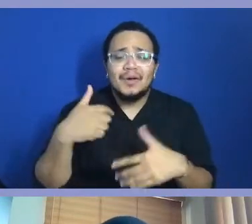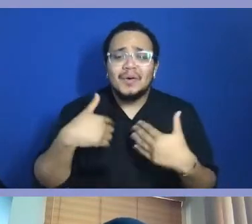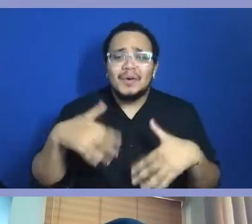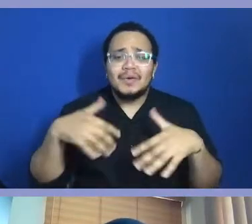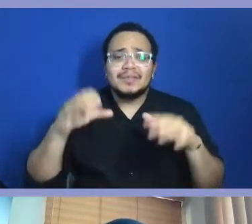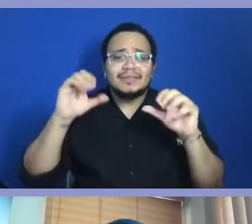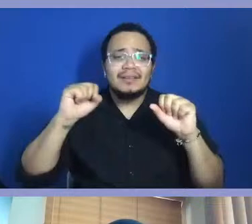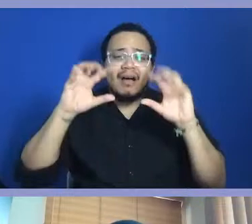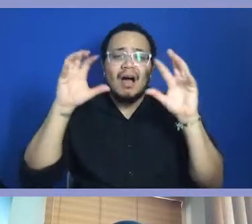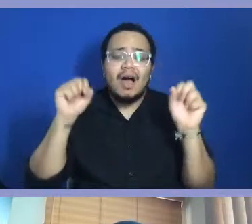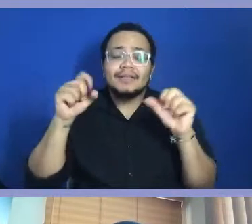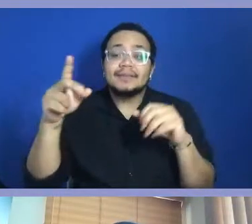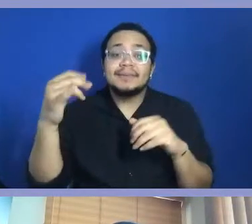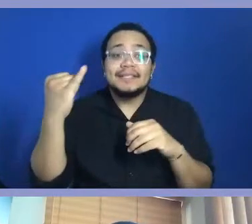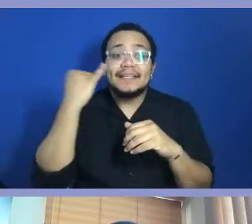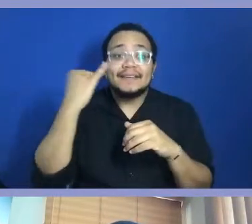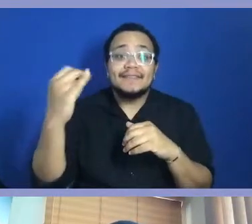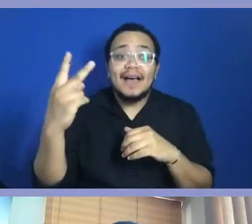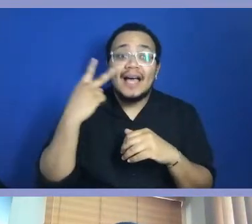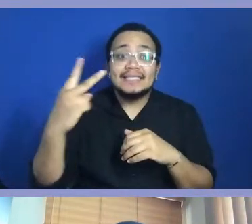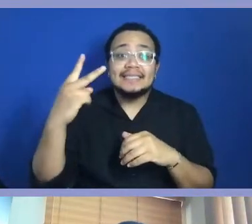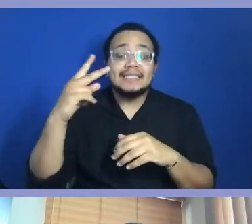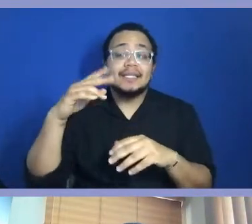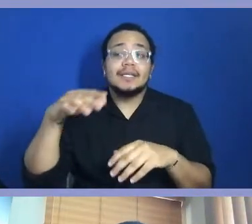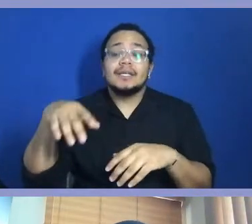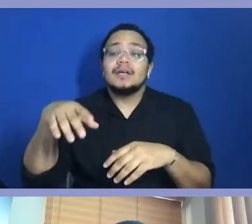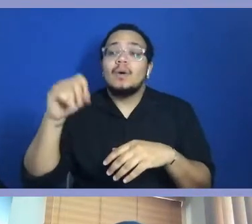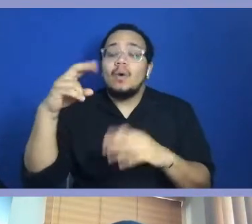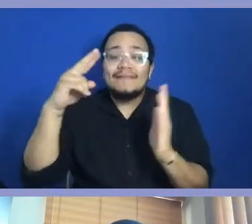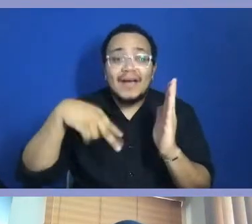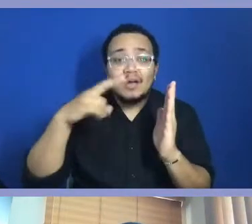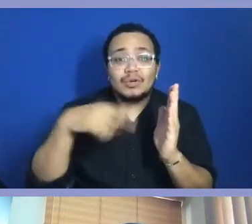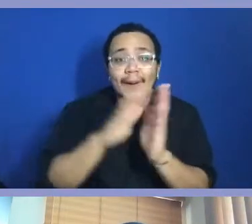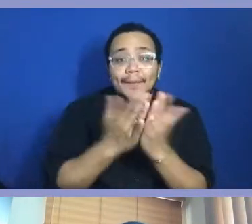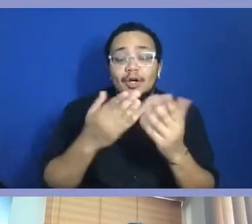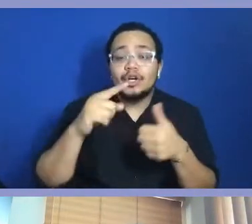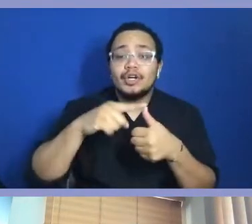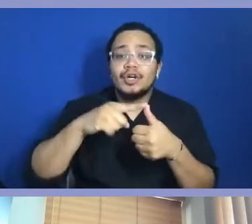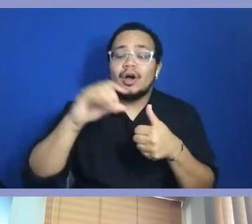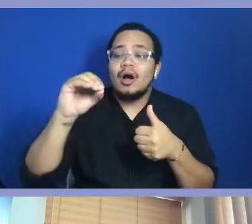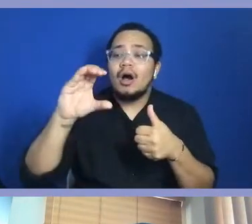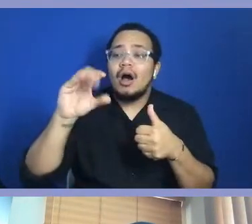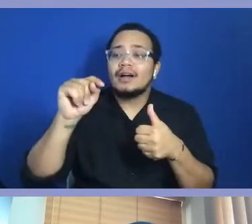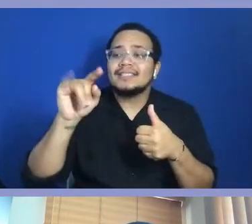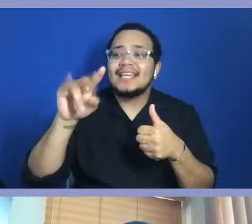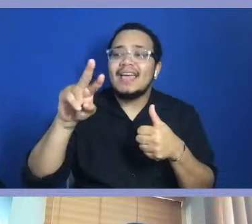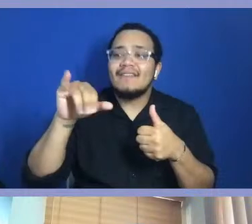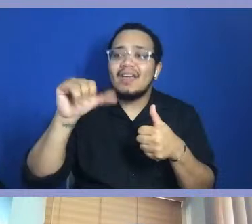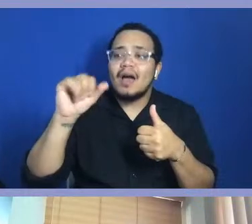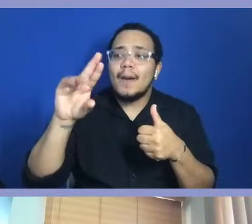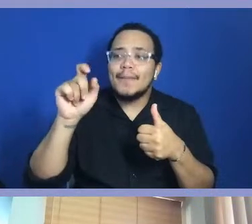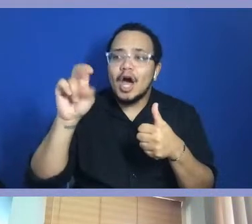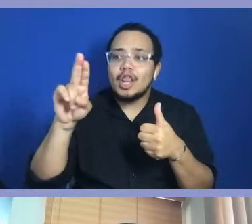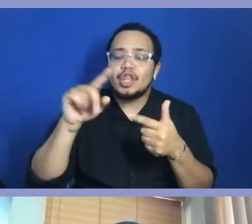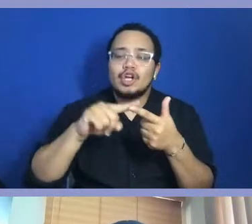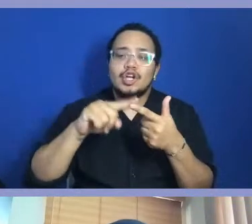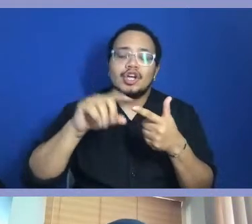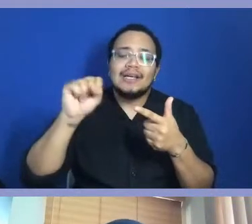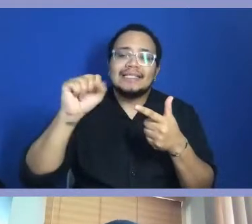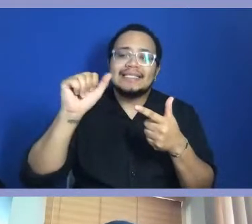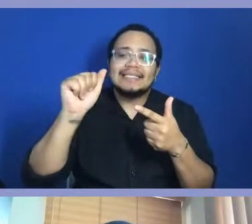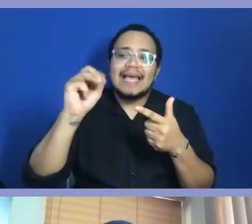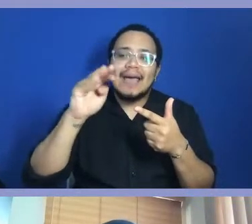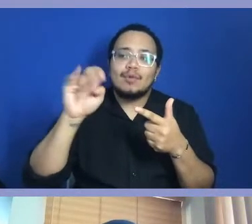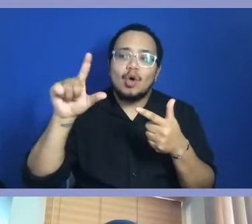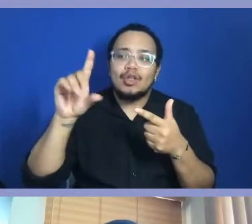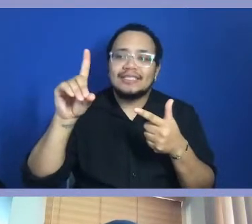imagination. Octavia Butler's Samuel Delaney was a badass too. Everybody who